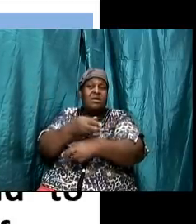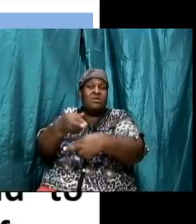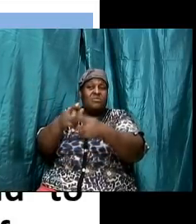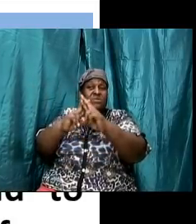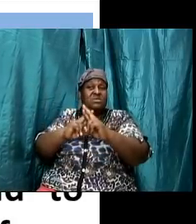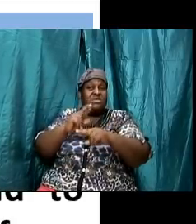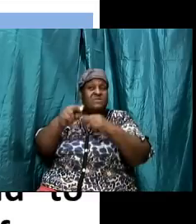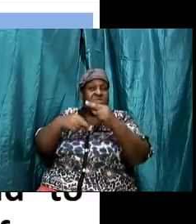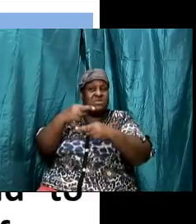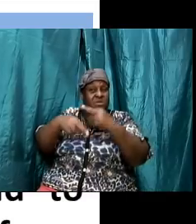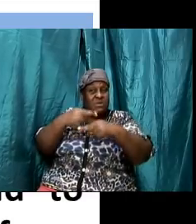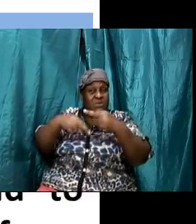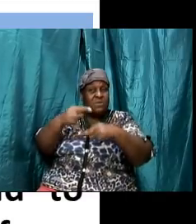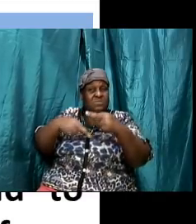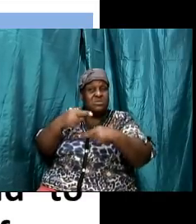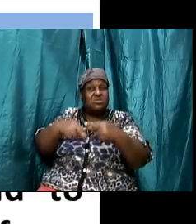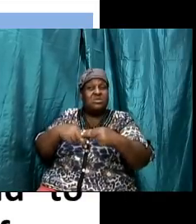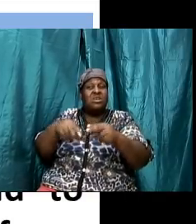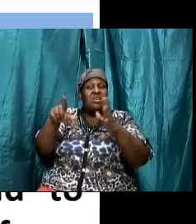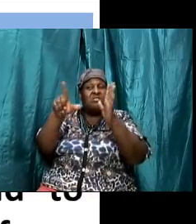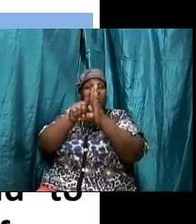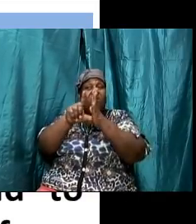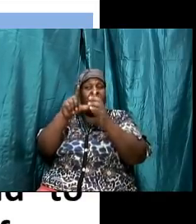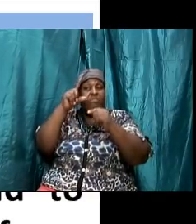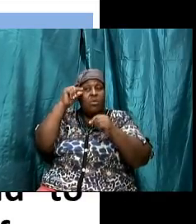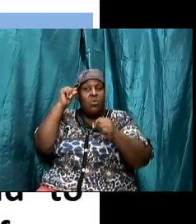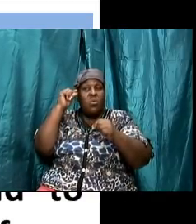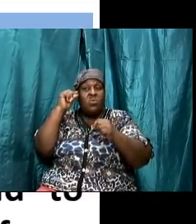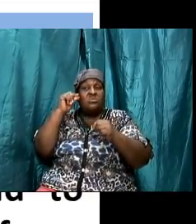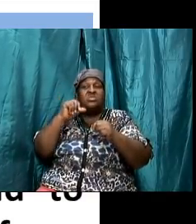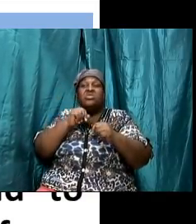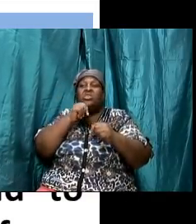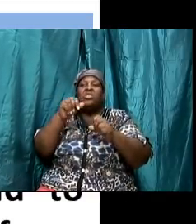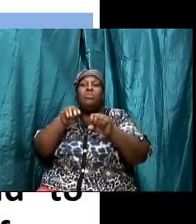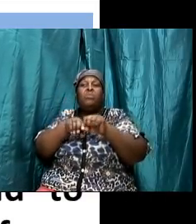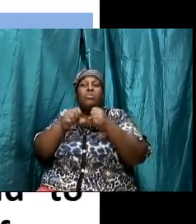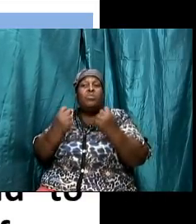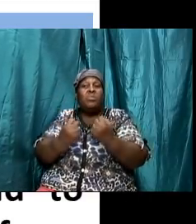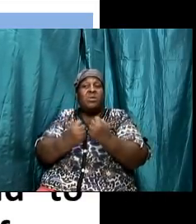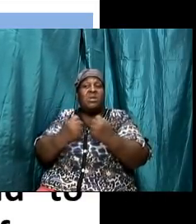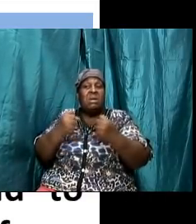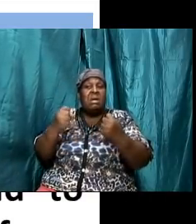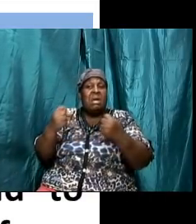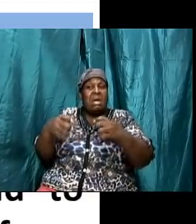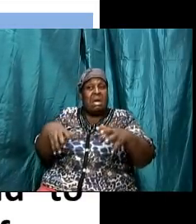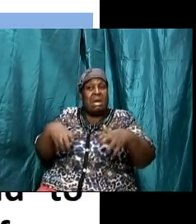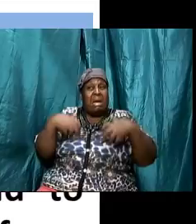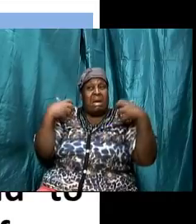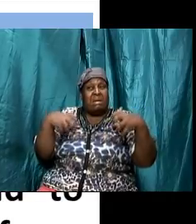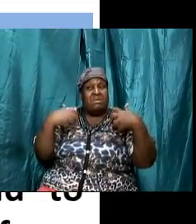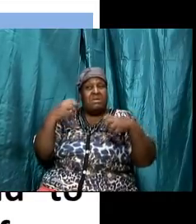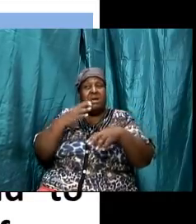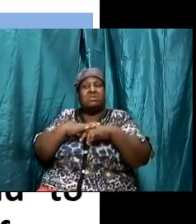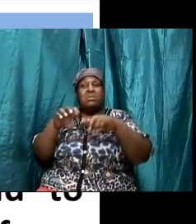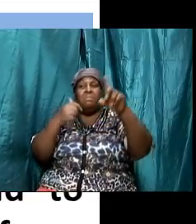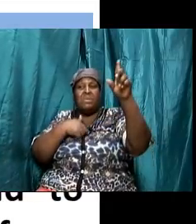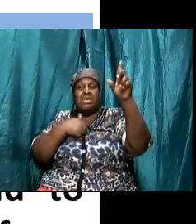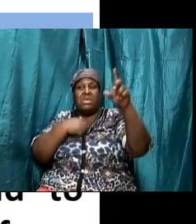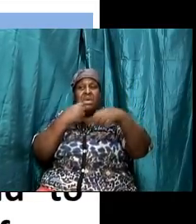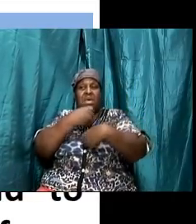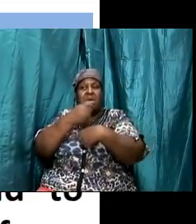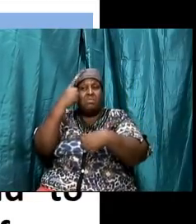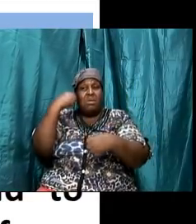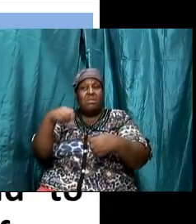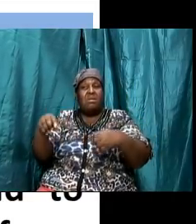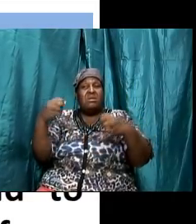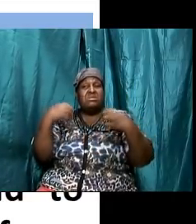of moses should not be broken and you're angry at me because i had made a man every with whole on the sabbath day